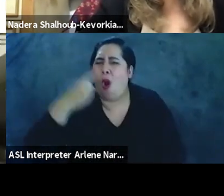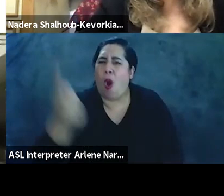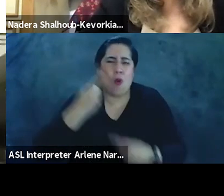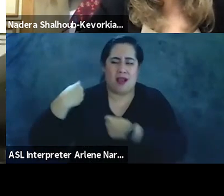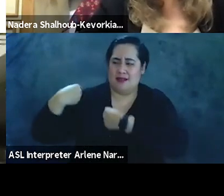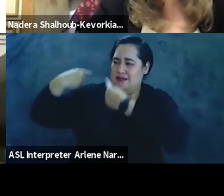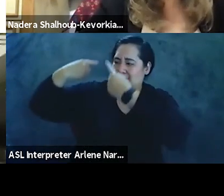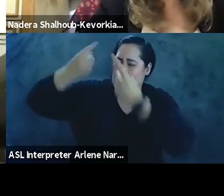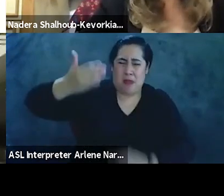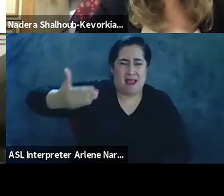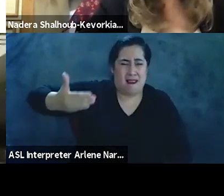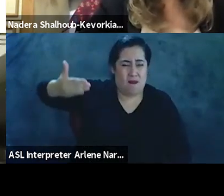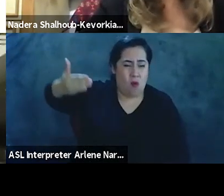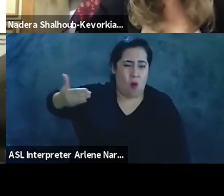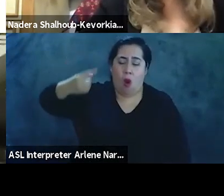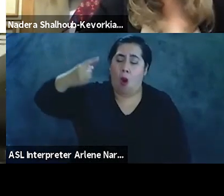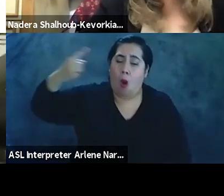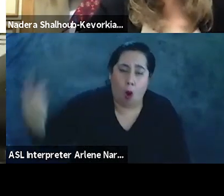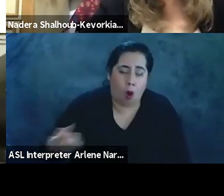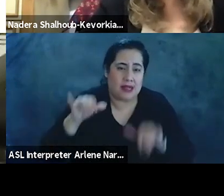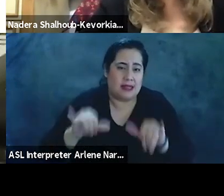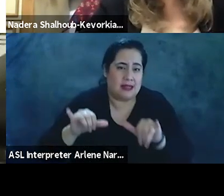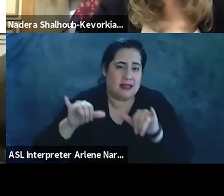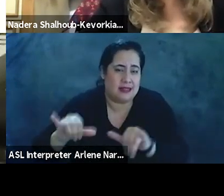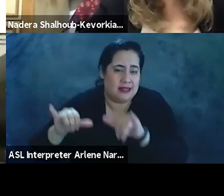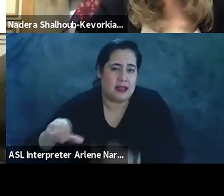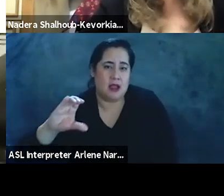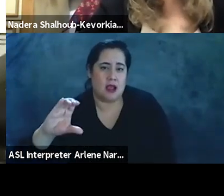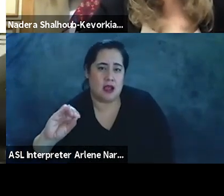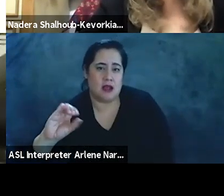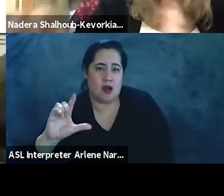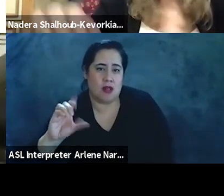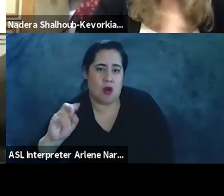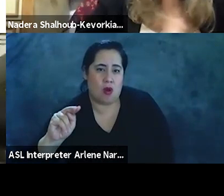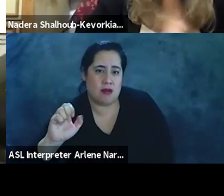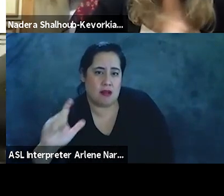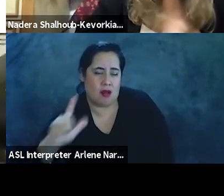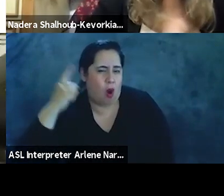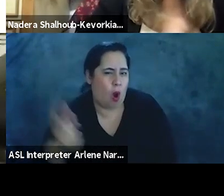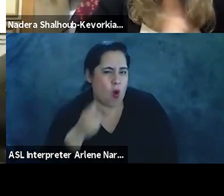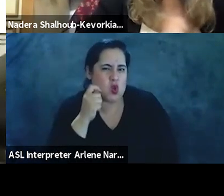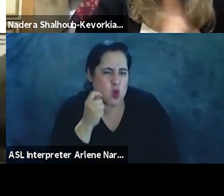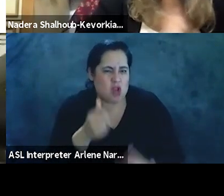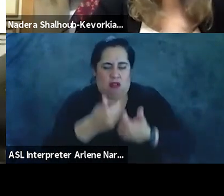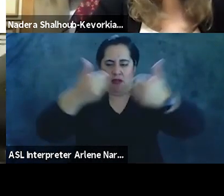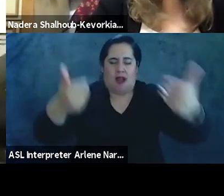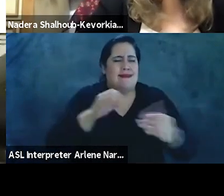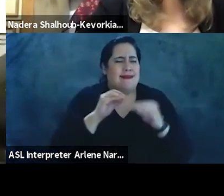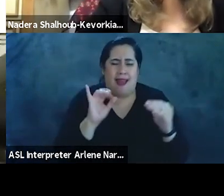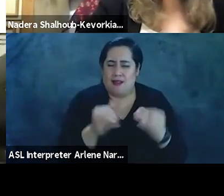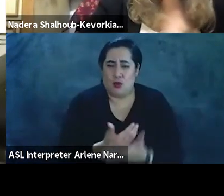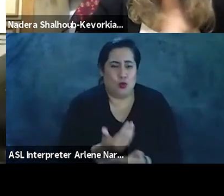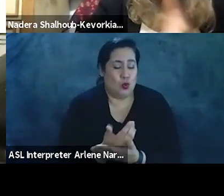from day, from before day one, even. It's always been a colonial state. It's always been a racial state. are not, none of this stuff is new. It's just